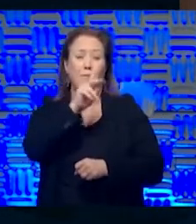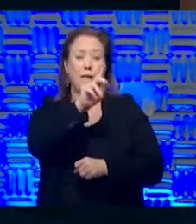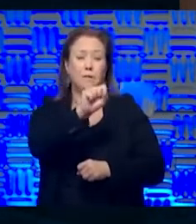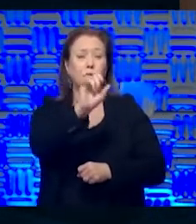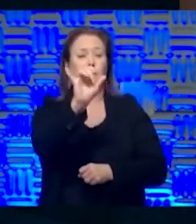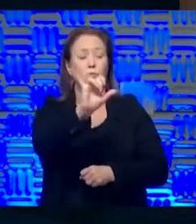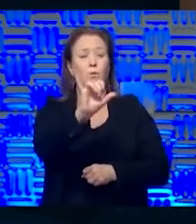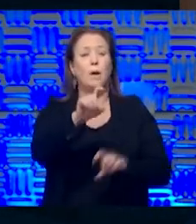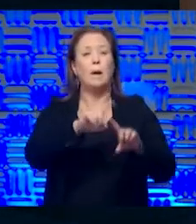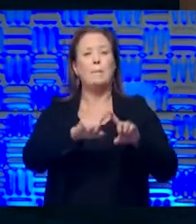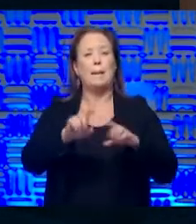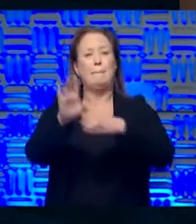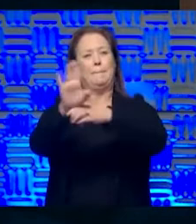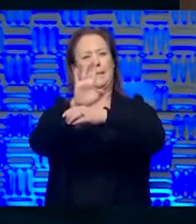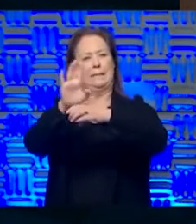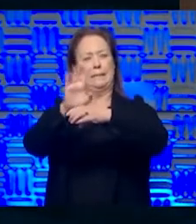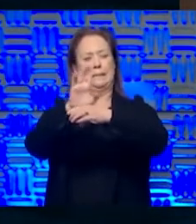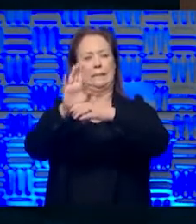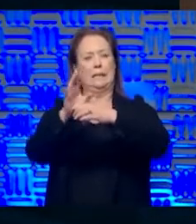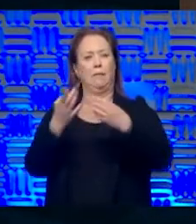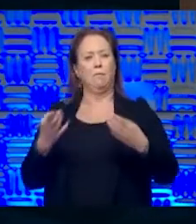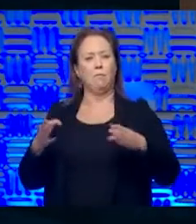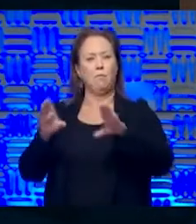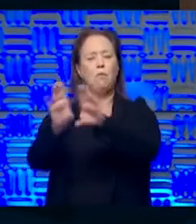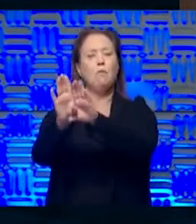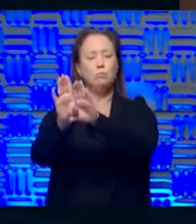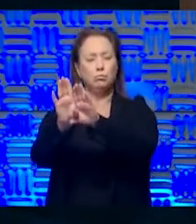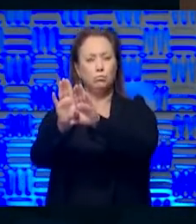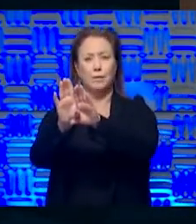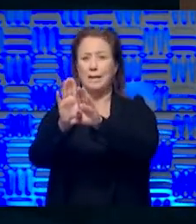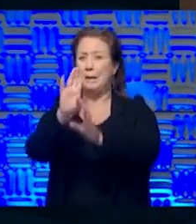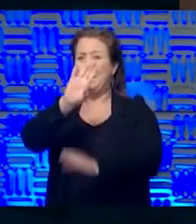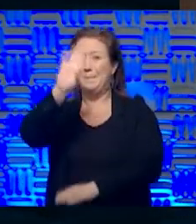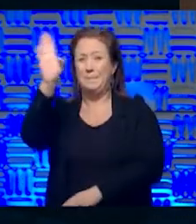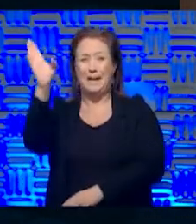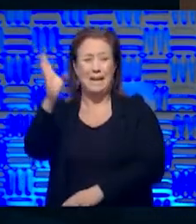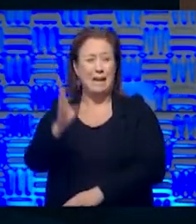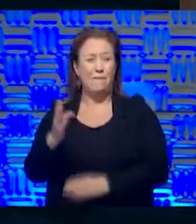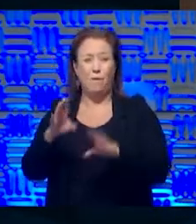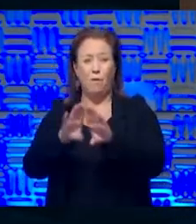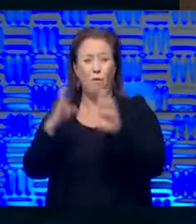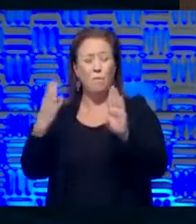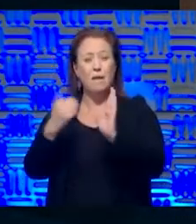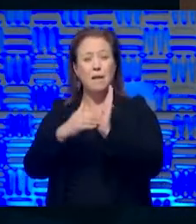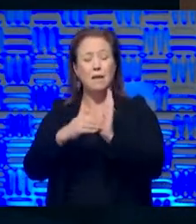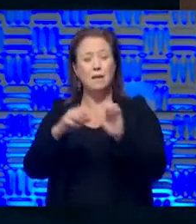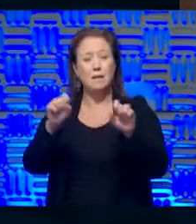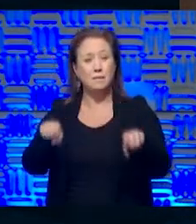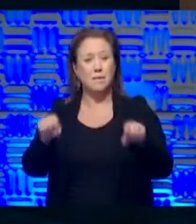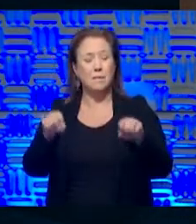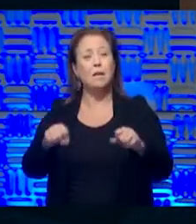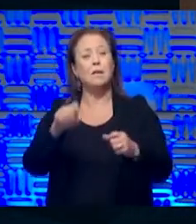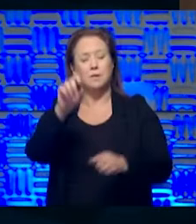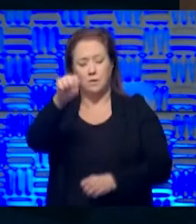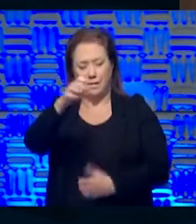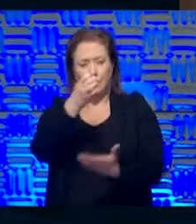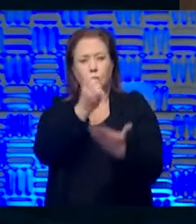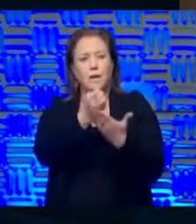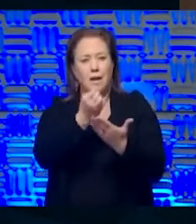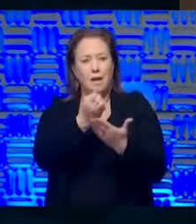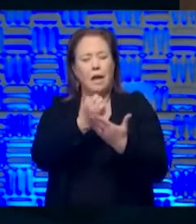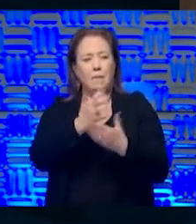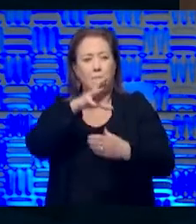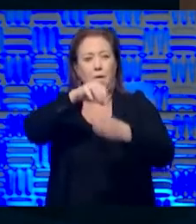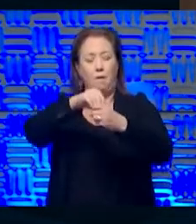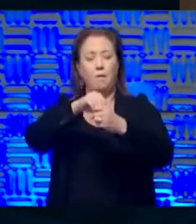state, the businesses that we lose, uh, may never return. Uh, and so there is this economic side. And, and